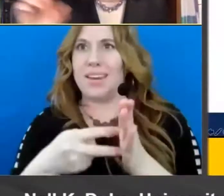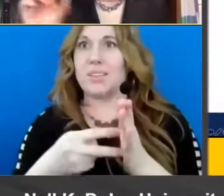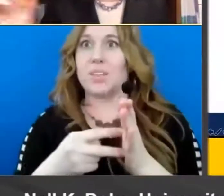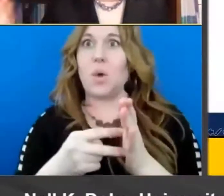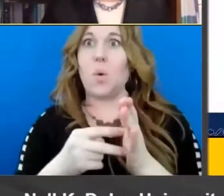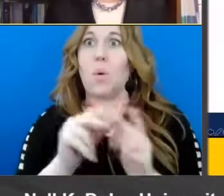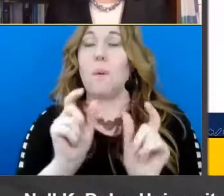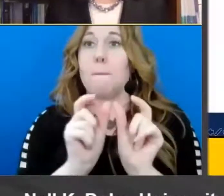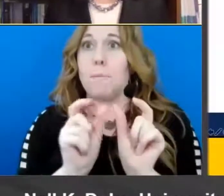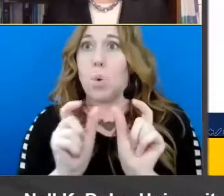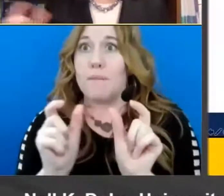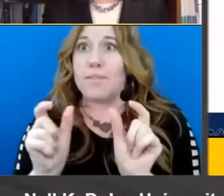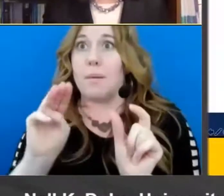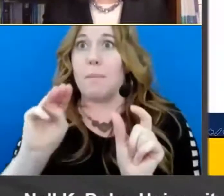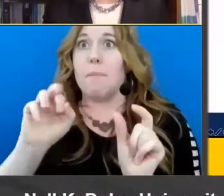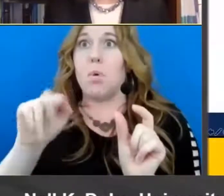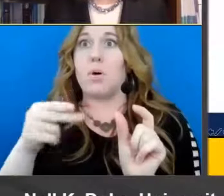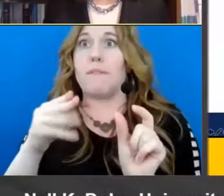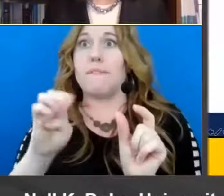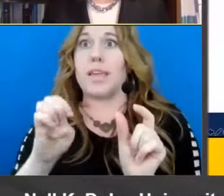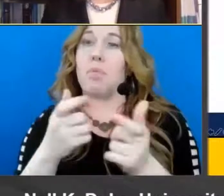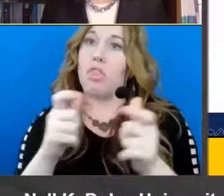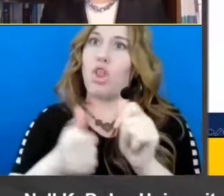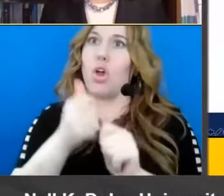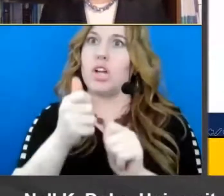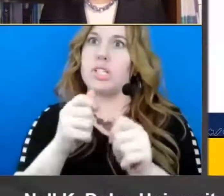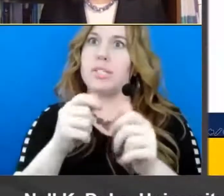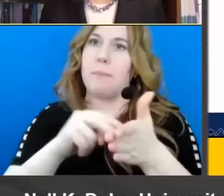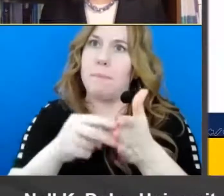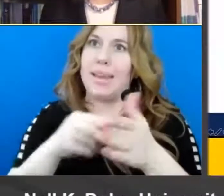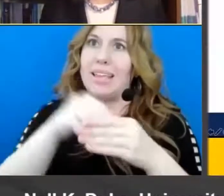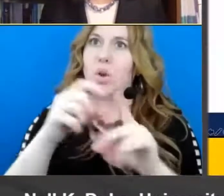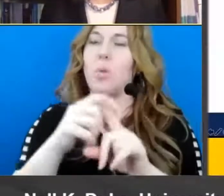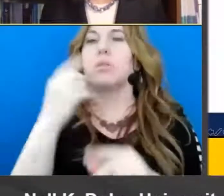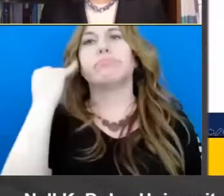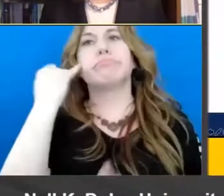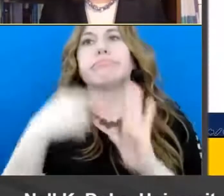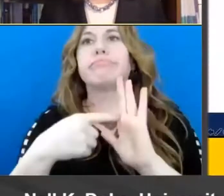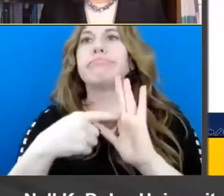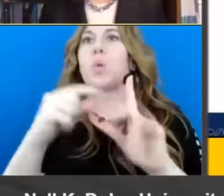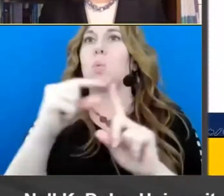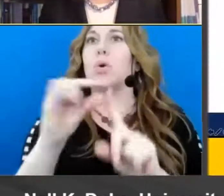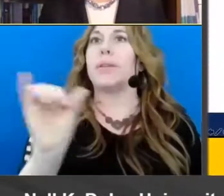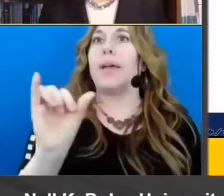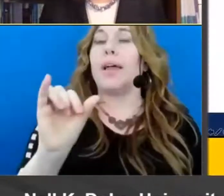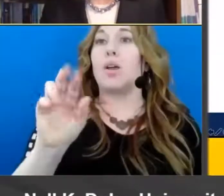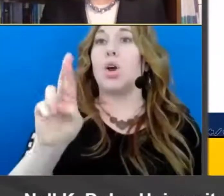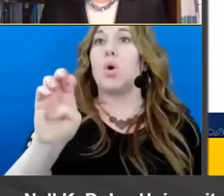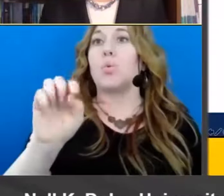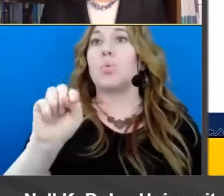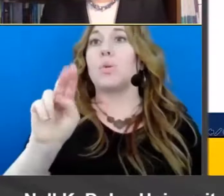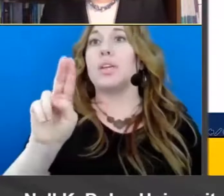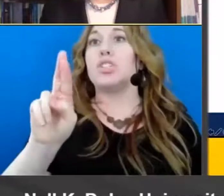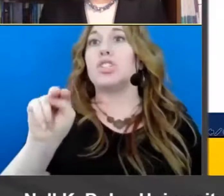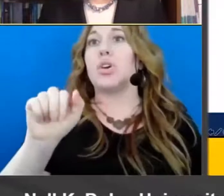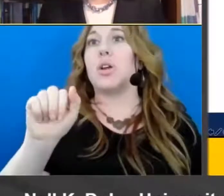uh unit in a word so if you take a word like um returnable there are